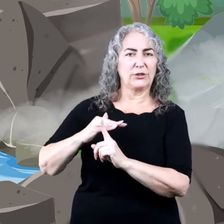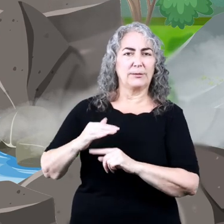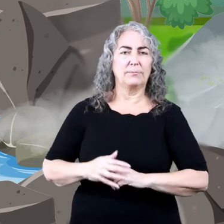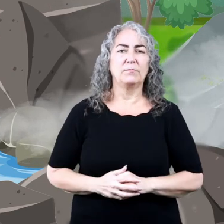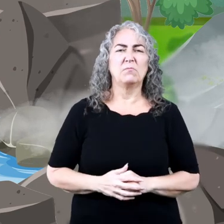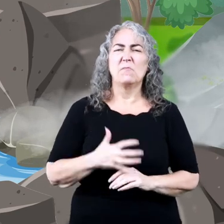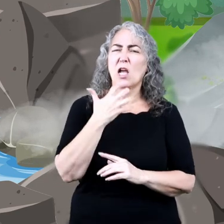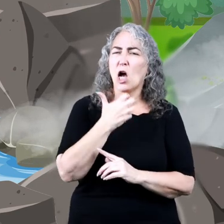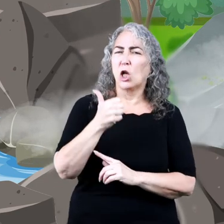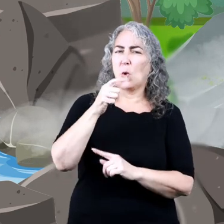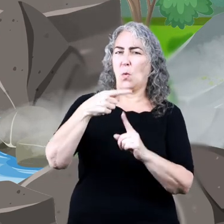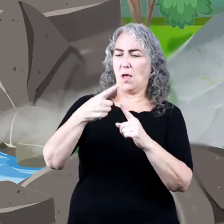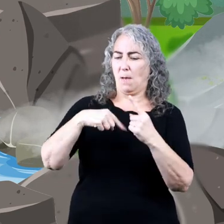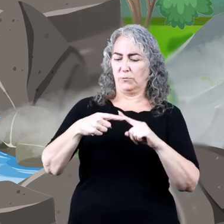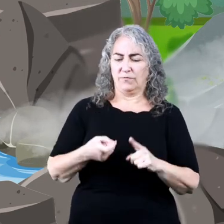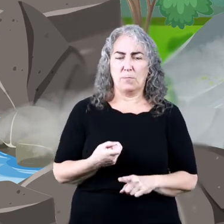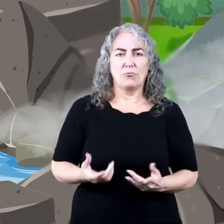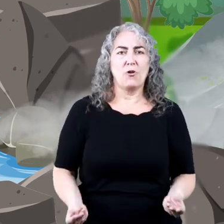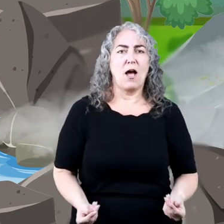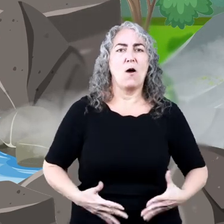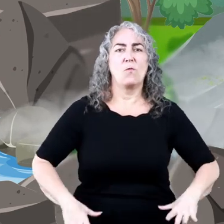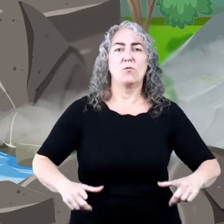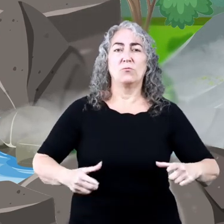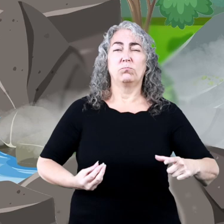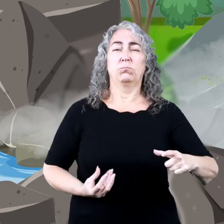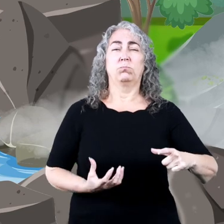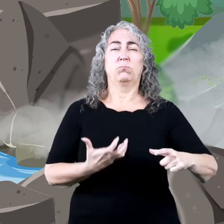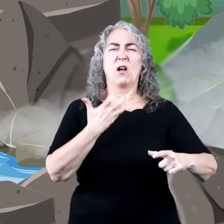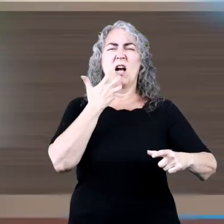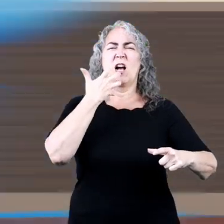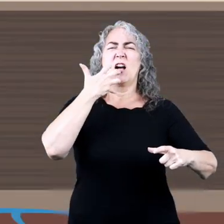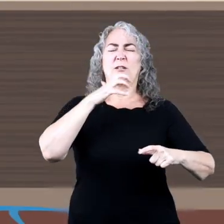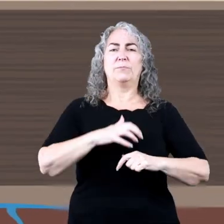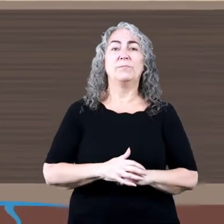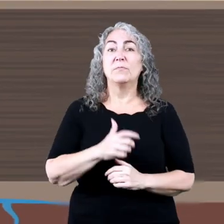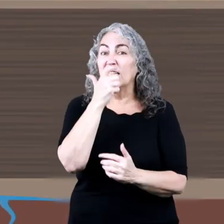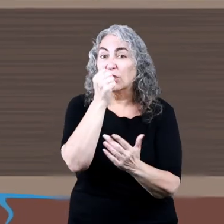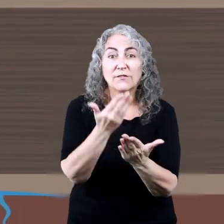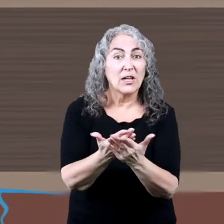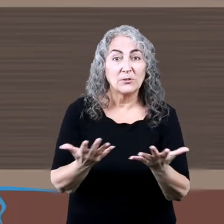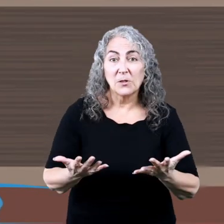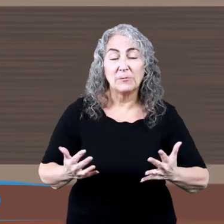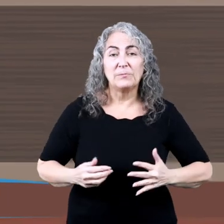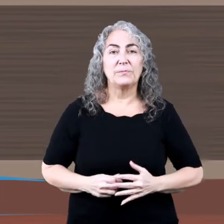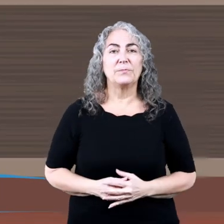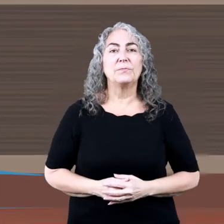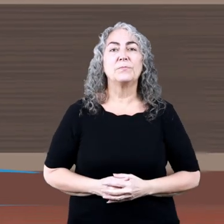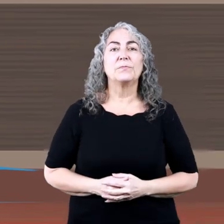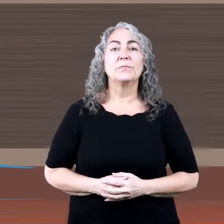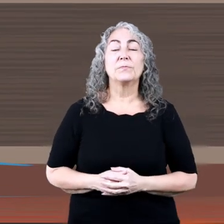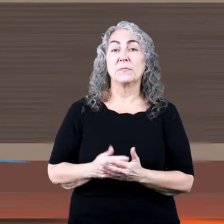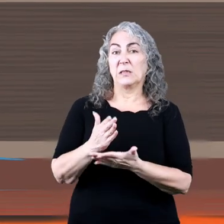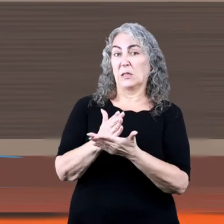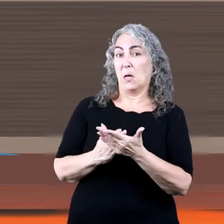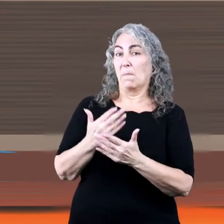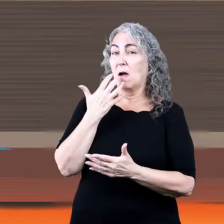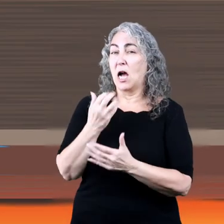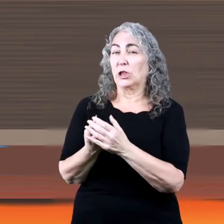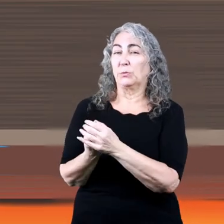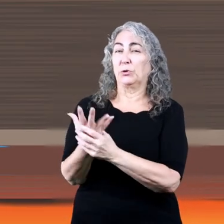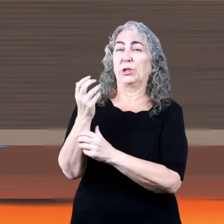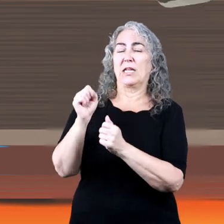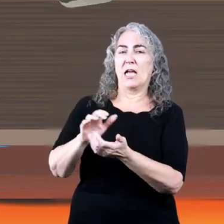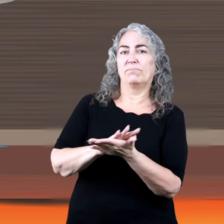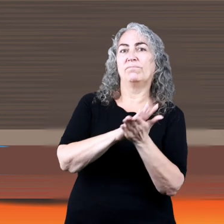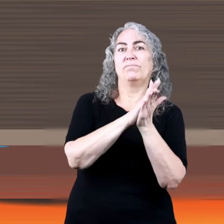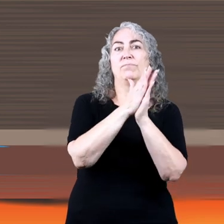Fahrenheit or hotter when it comes out of the ground. Here is an interesting fact. Some hot springs